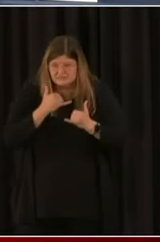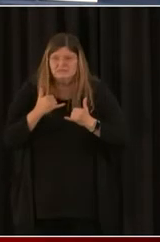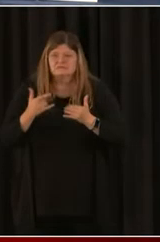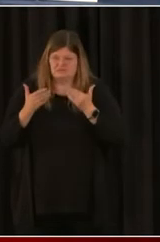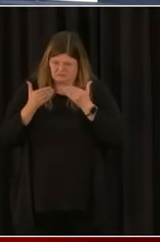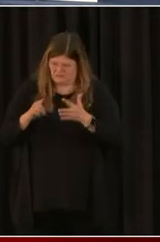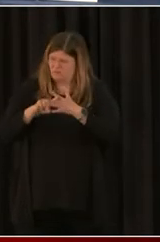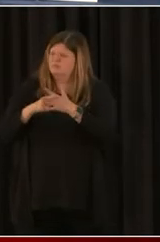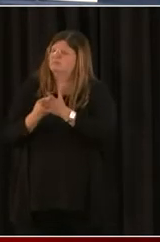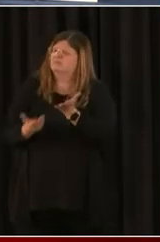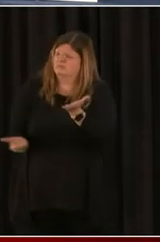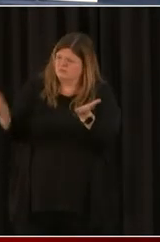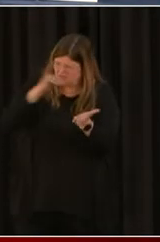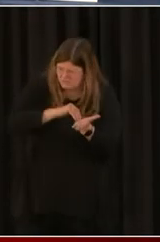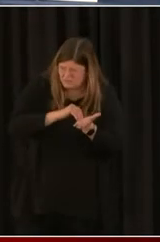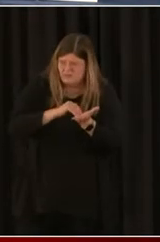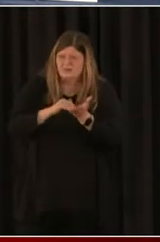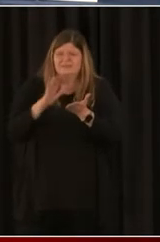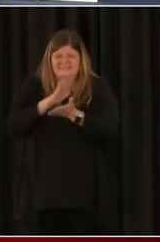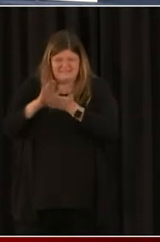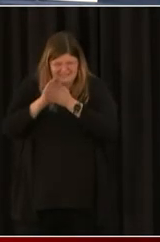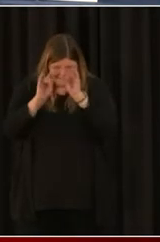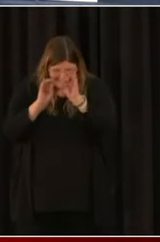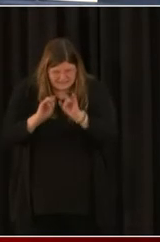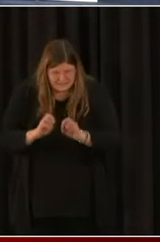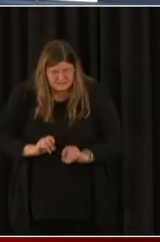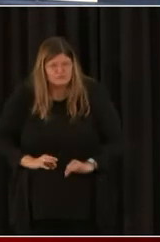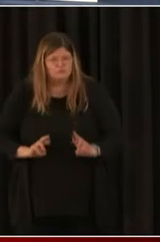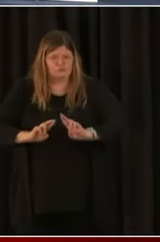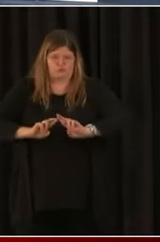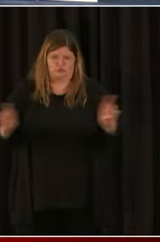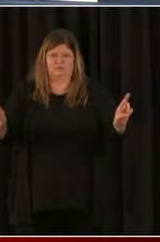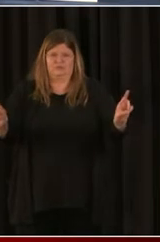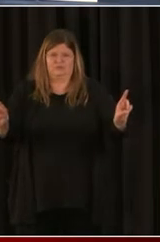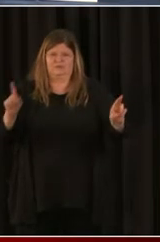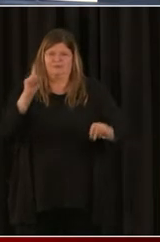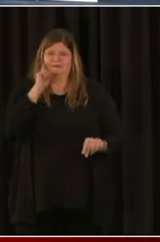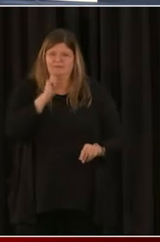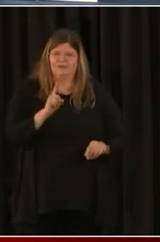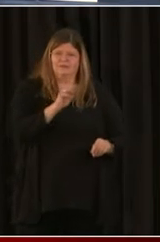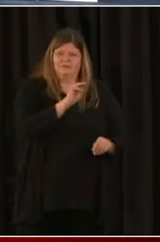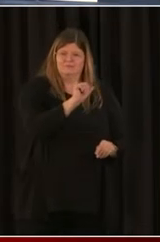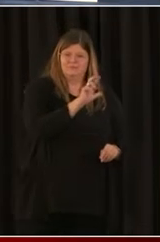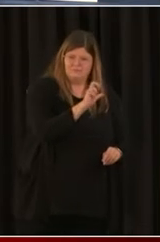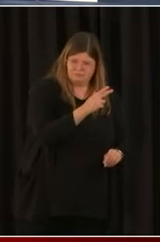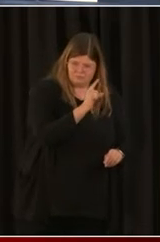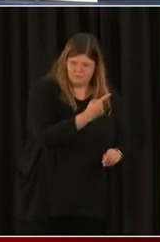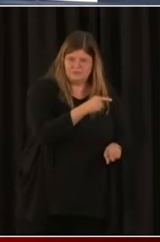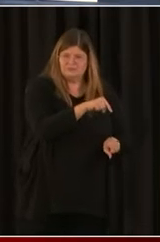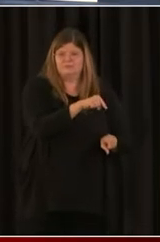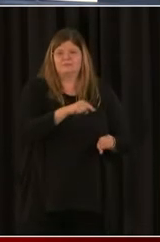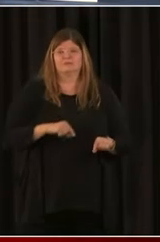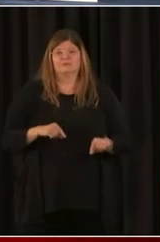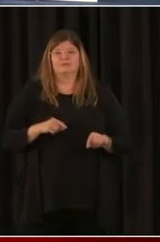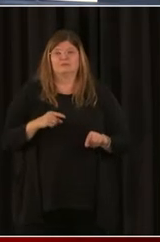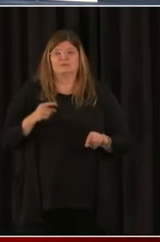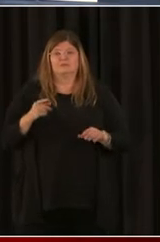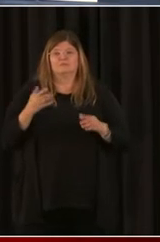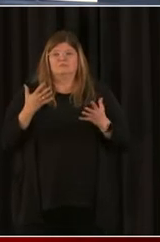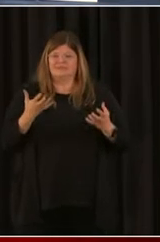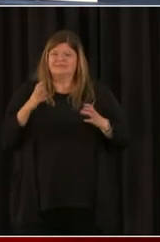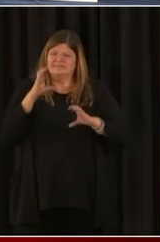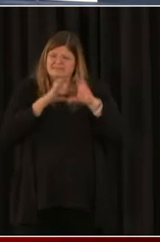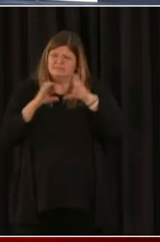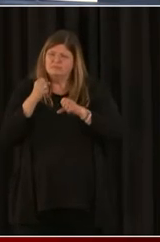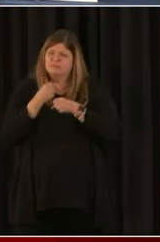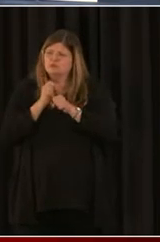then start again. Start today. Just because he says it won't be done to the end of the month does not mean you don't want to make sure you have a lender who